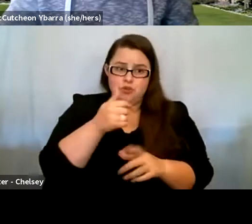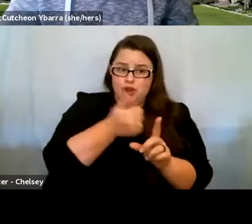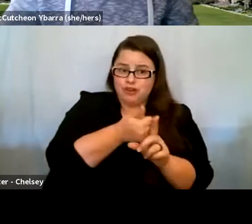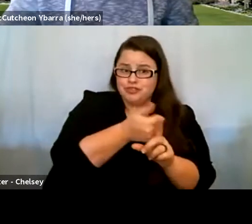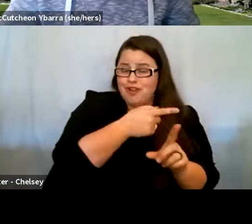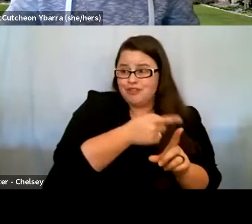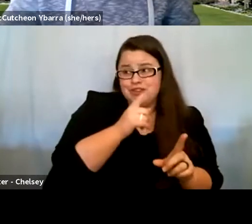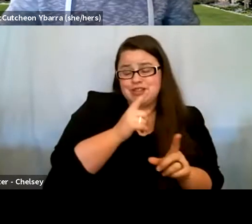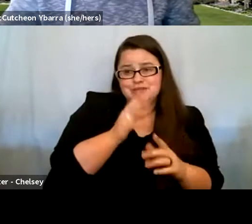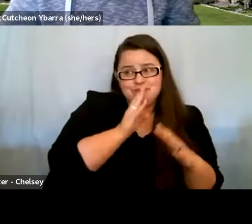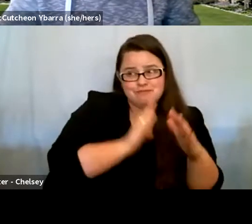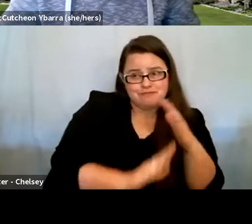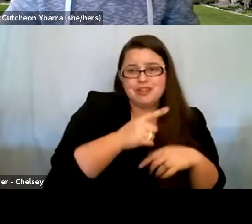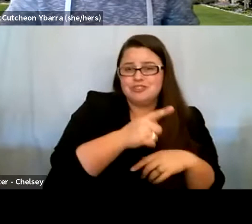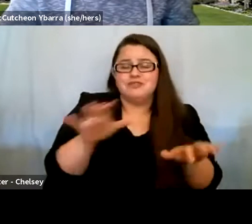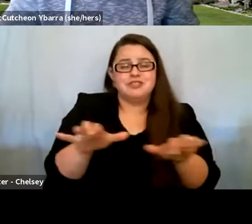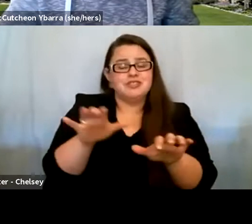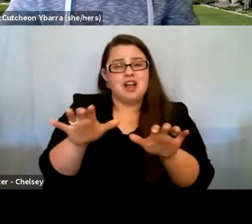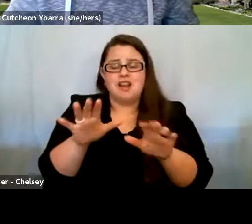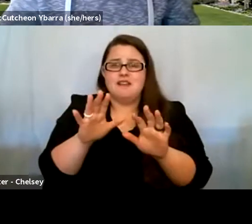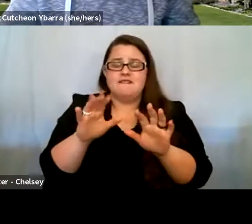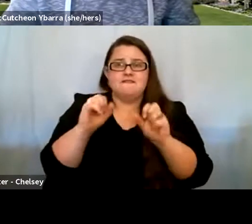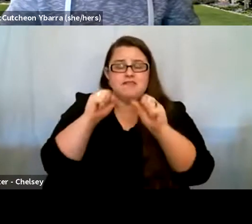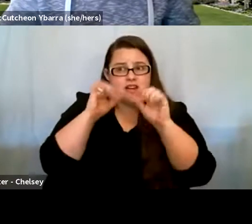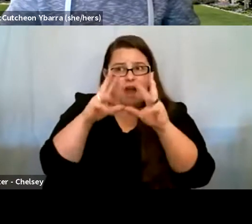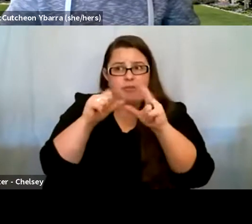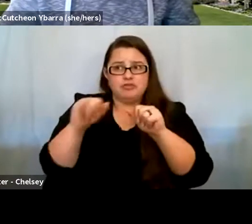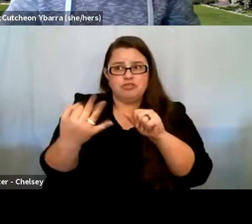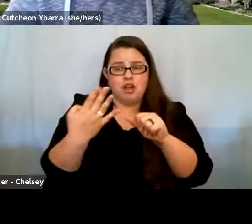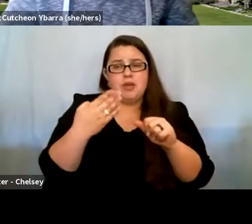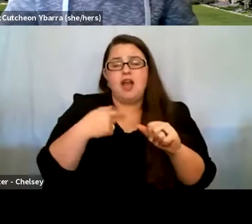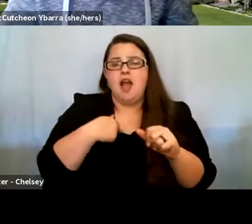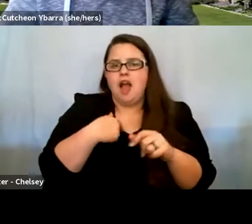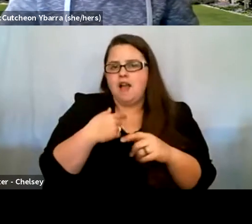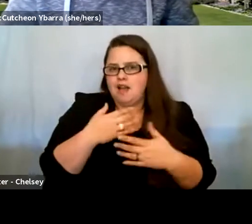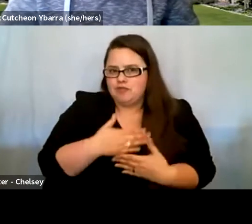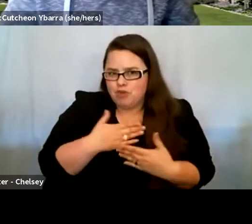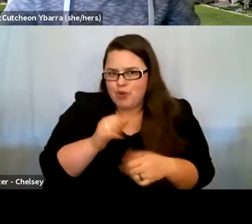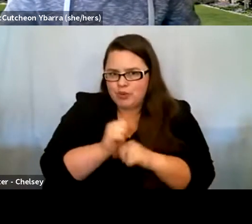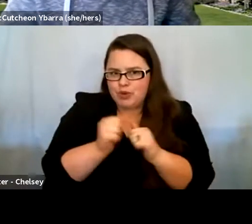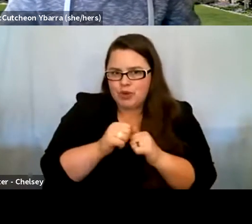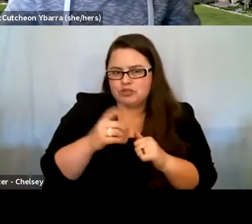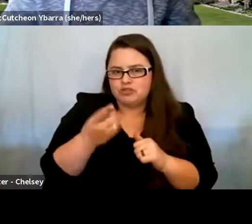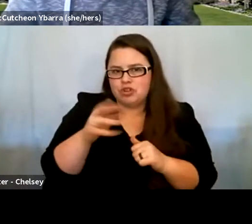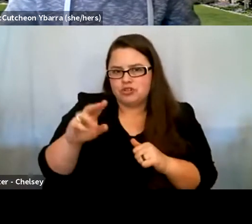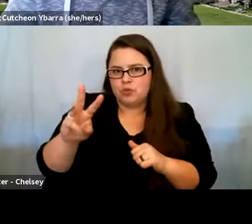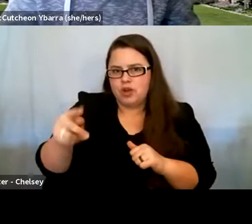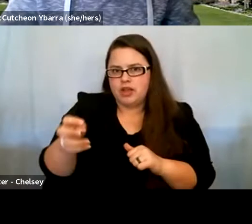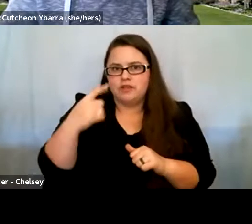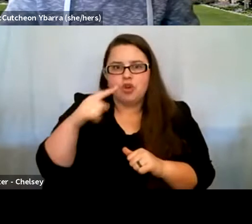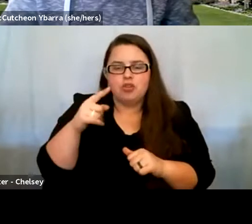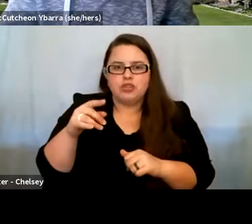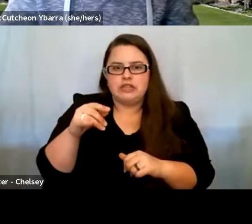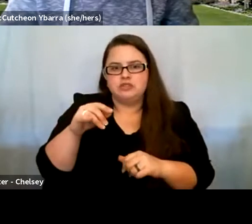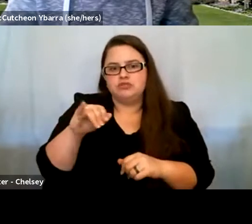have done a phenomenal job working. I I've had the pleasure of working with Dr. White at the juvenile justice campus here